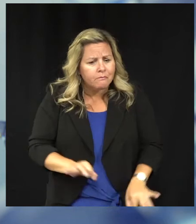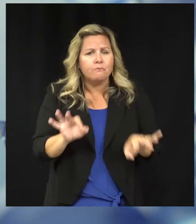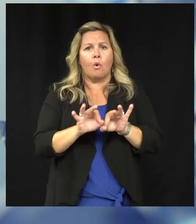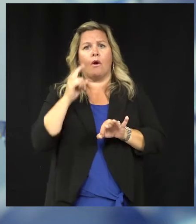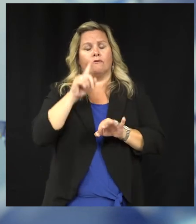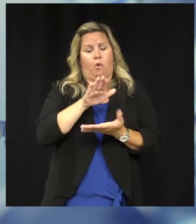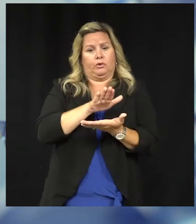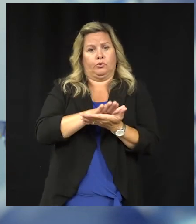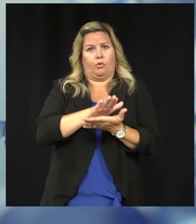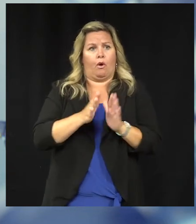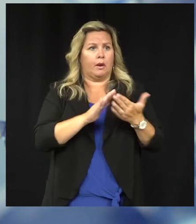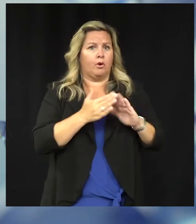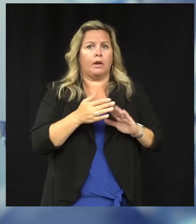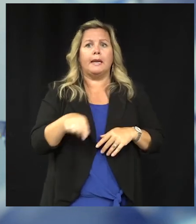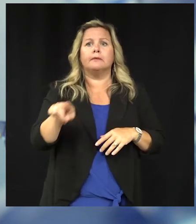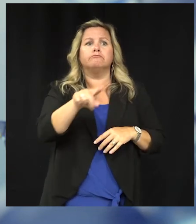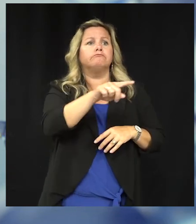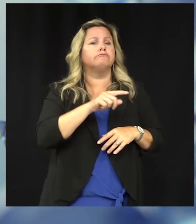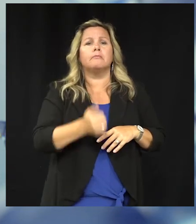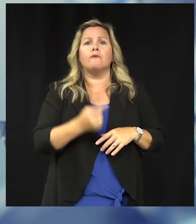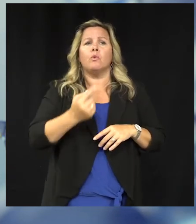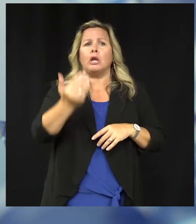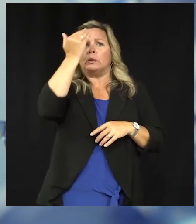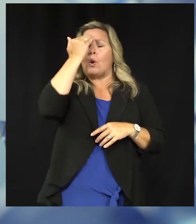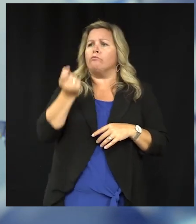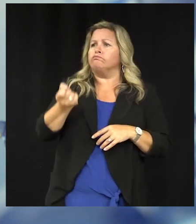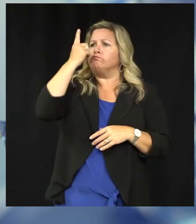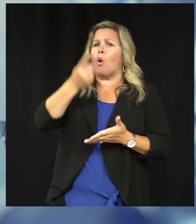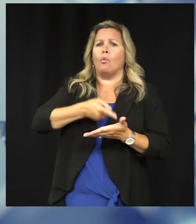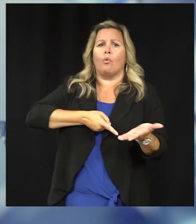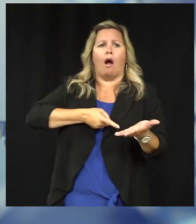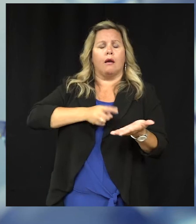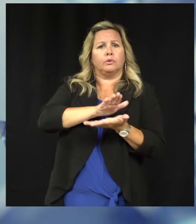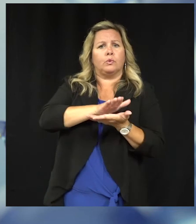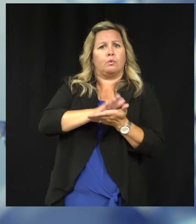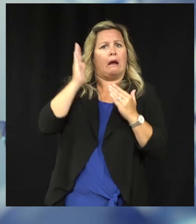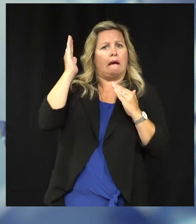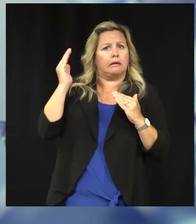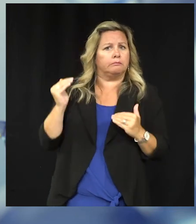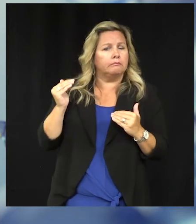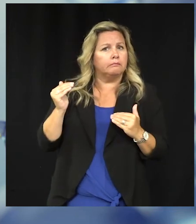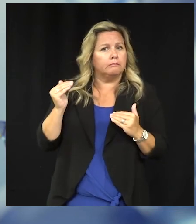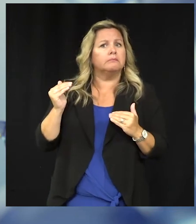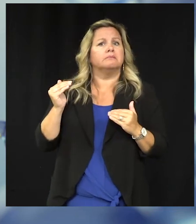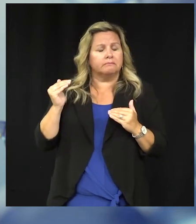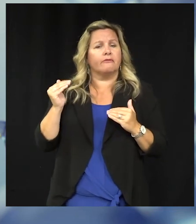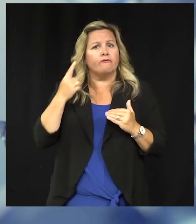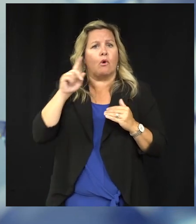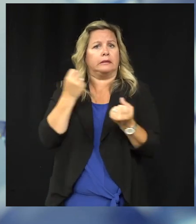a school community that they know what's expected and what that school is doing to make that environment as safe as possible.